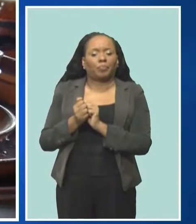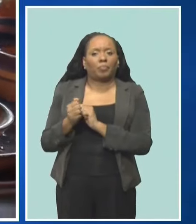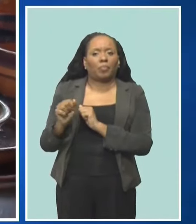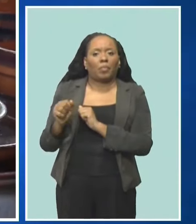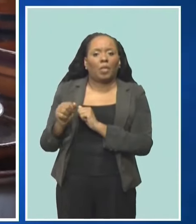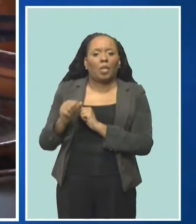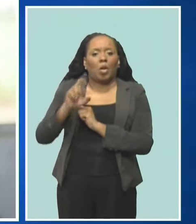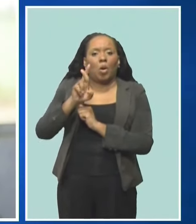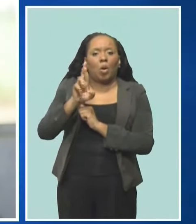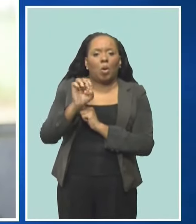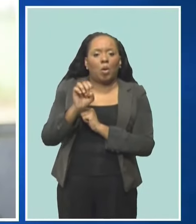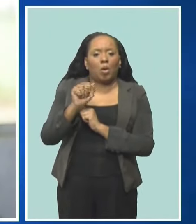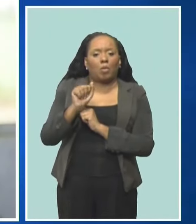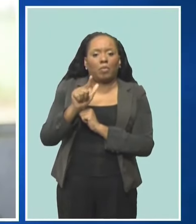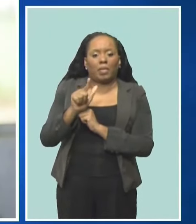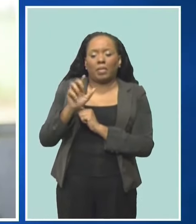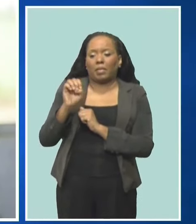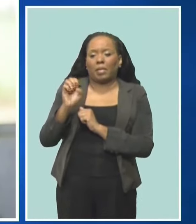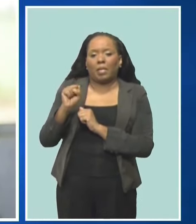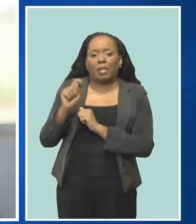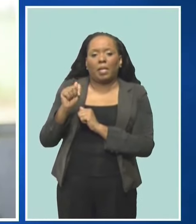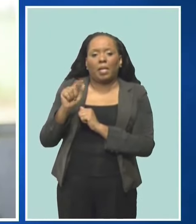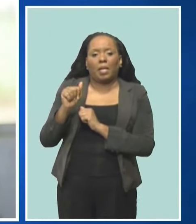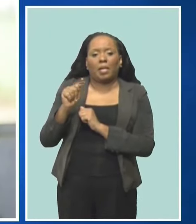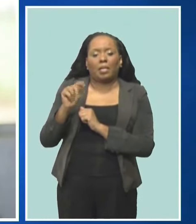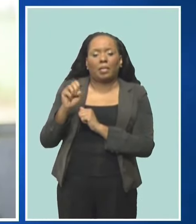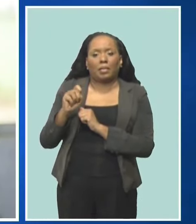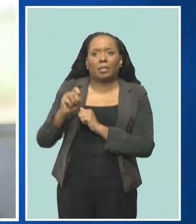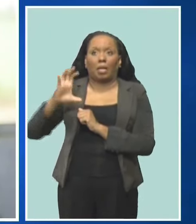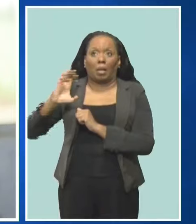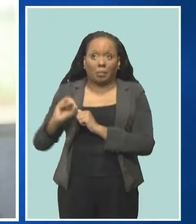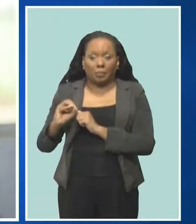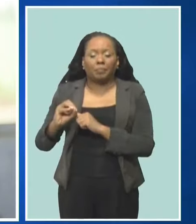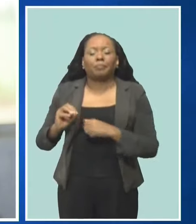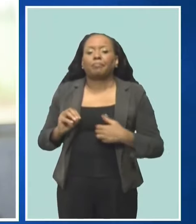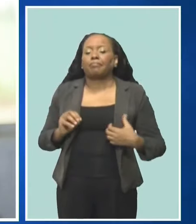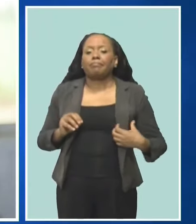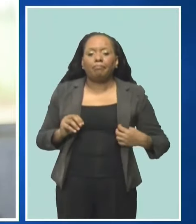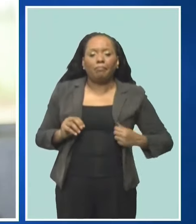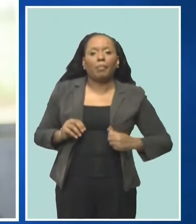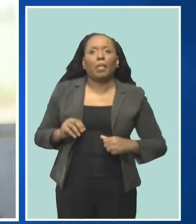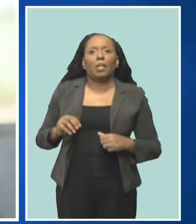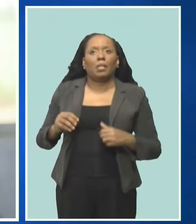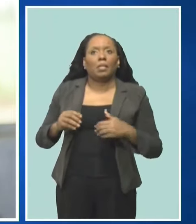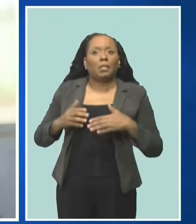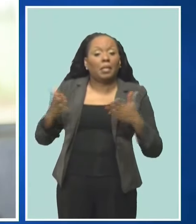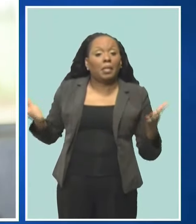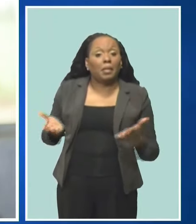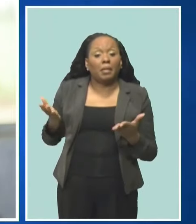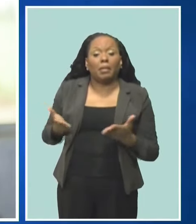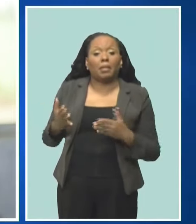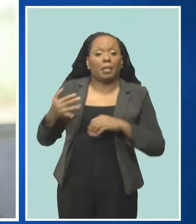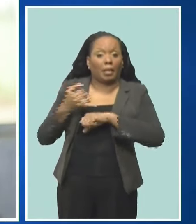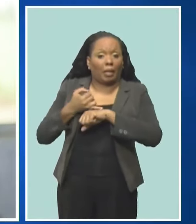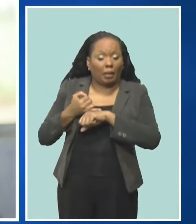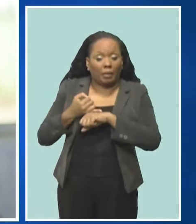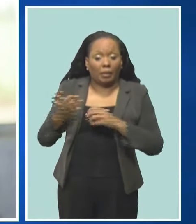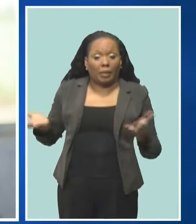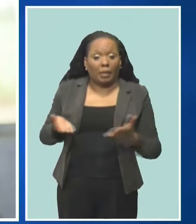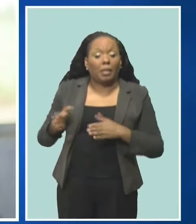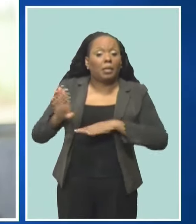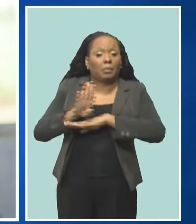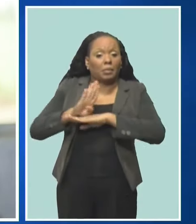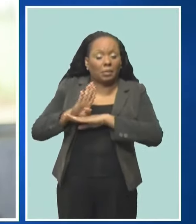that were doing management of villas and properties here on the island. And so